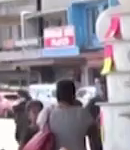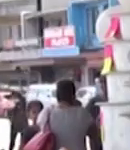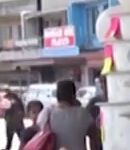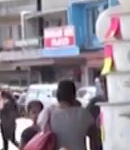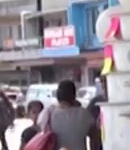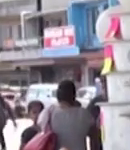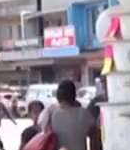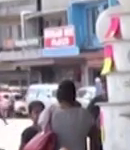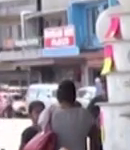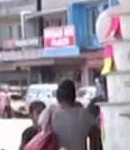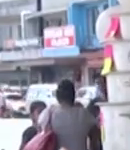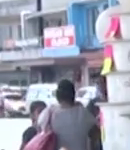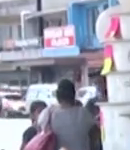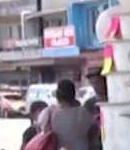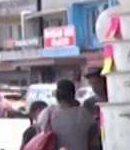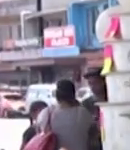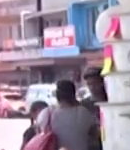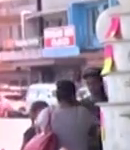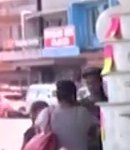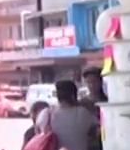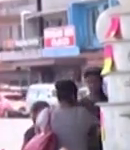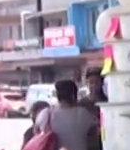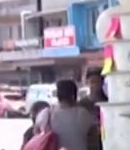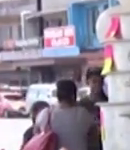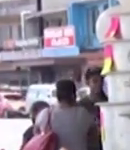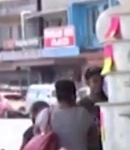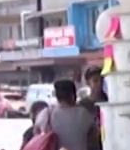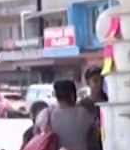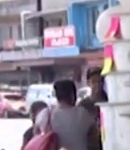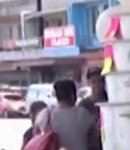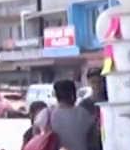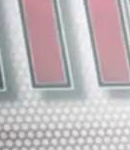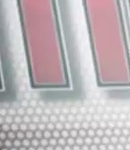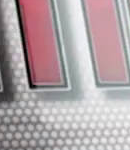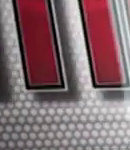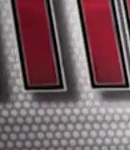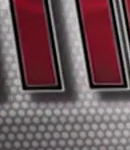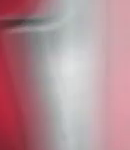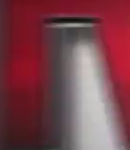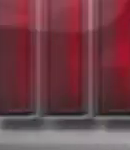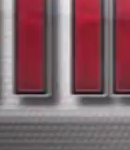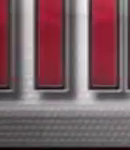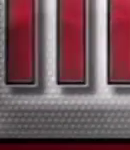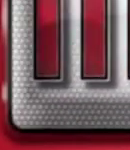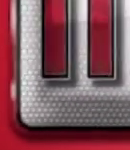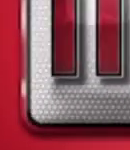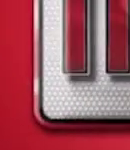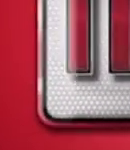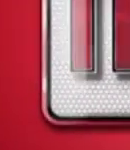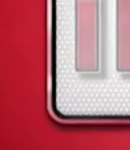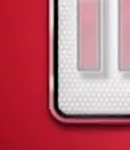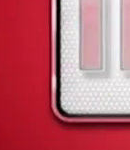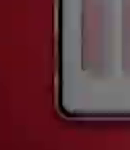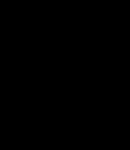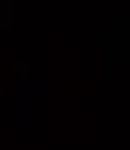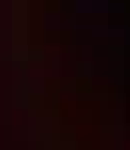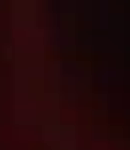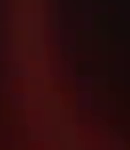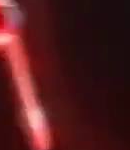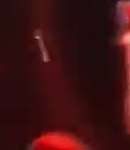My name is Neha, and I'm from Kadavi, and Mirji FM, it's hot. Mirji FM, it's hot.